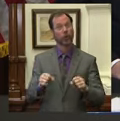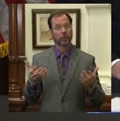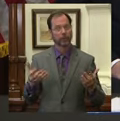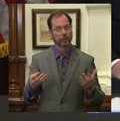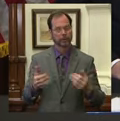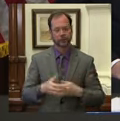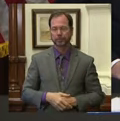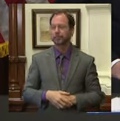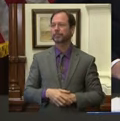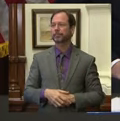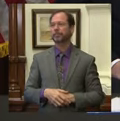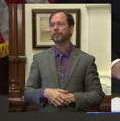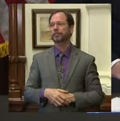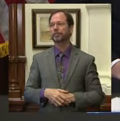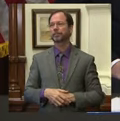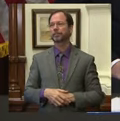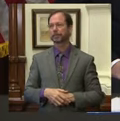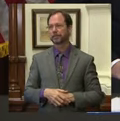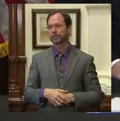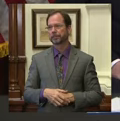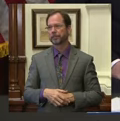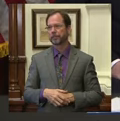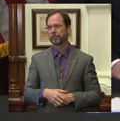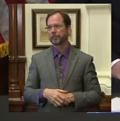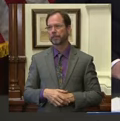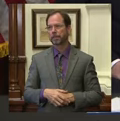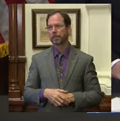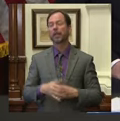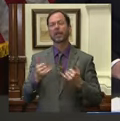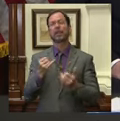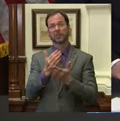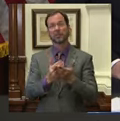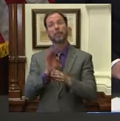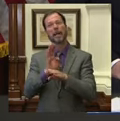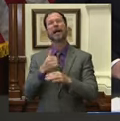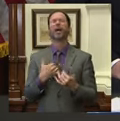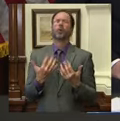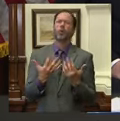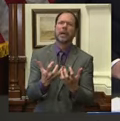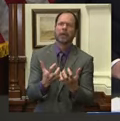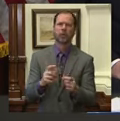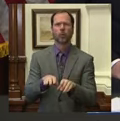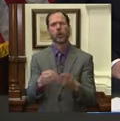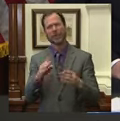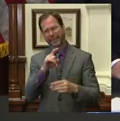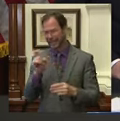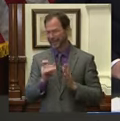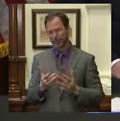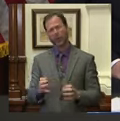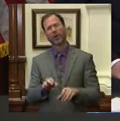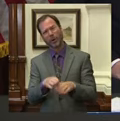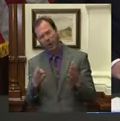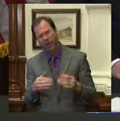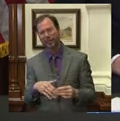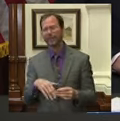Now, there are some businesses that I want to open, that Texans want open, that